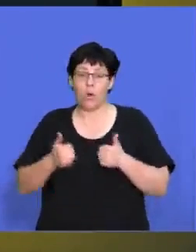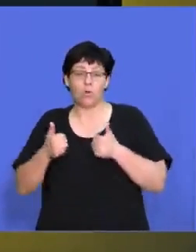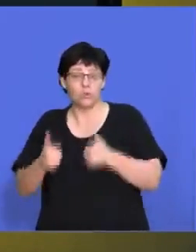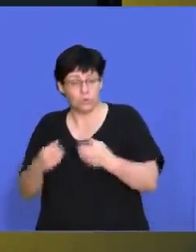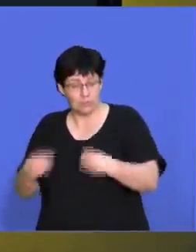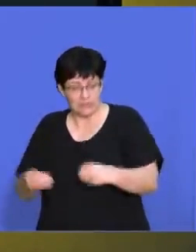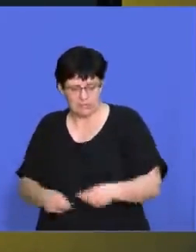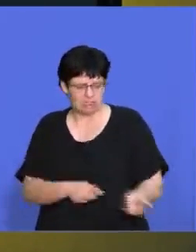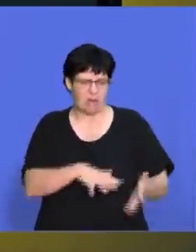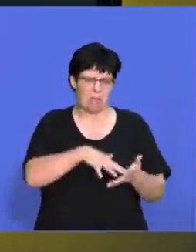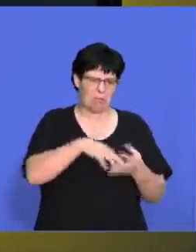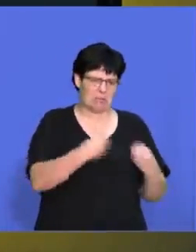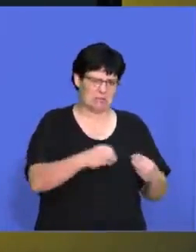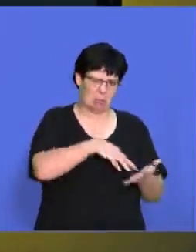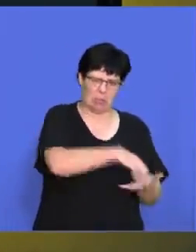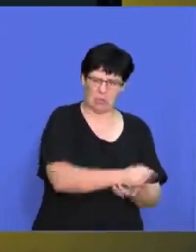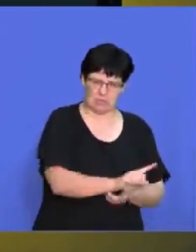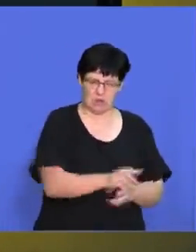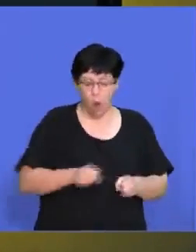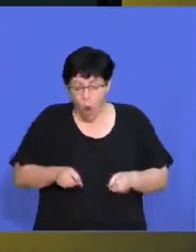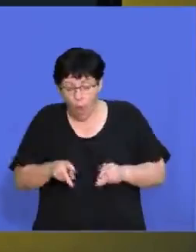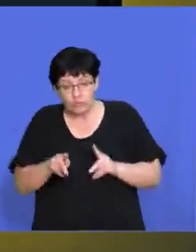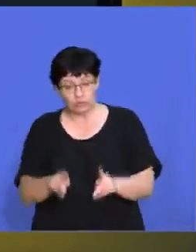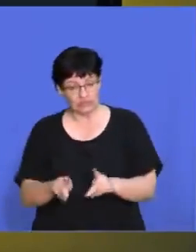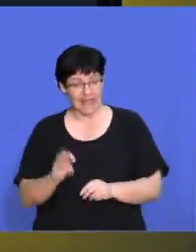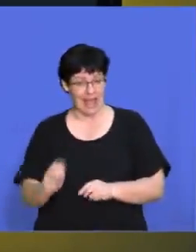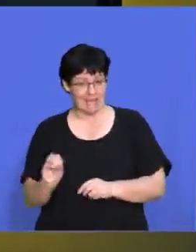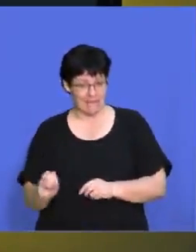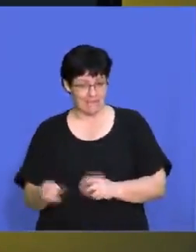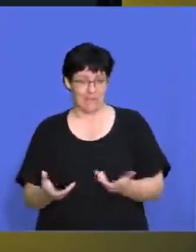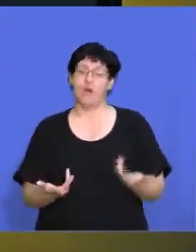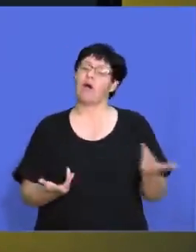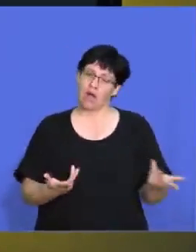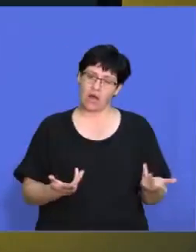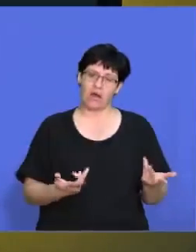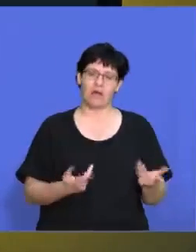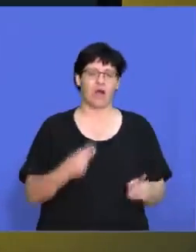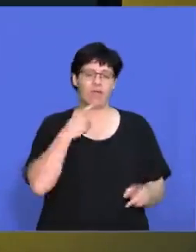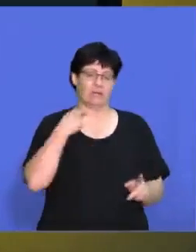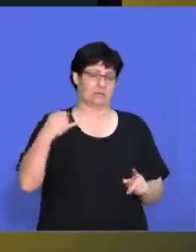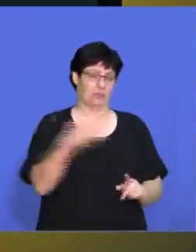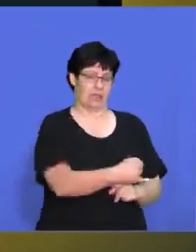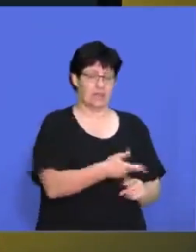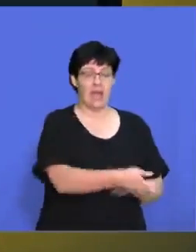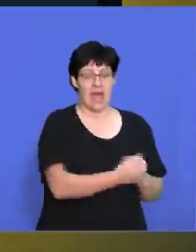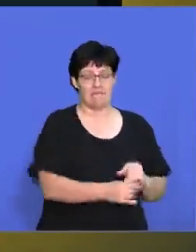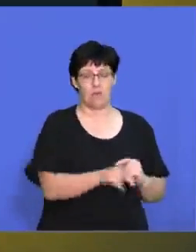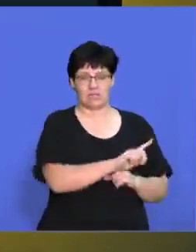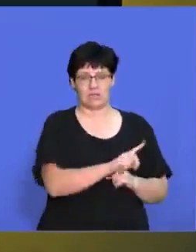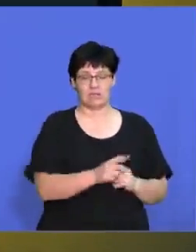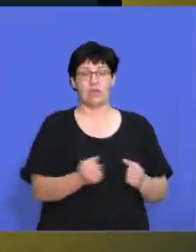weak about our business? What opportunities are there out there for us? And what threats are there? Now, remember our strengths and weaknesses